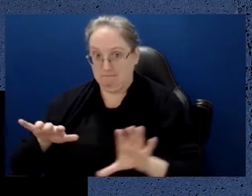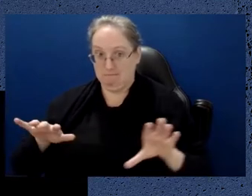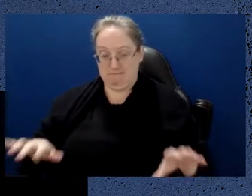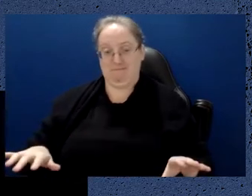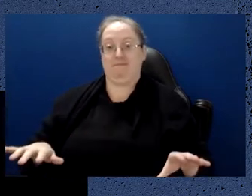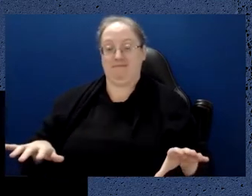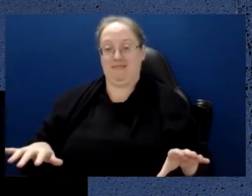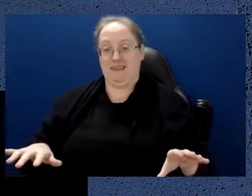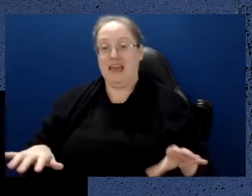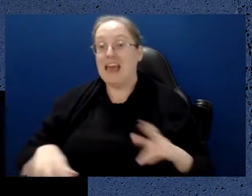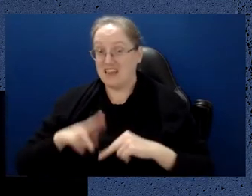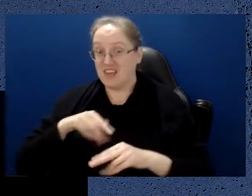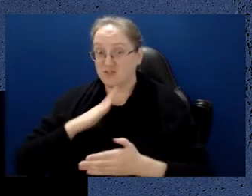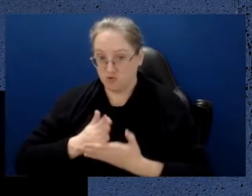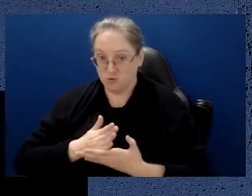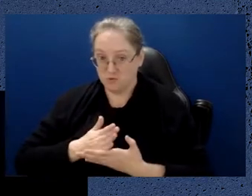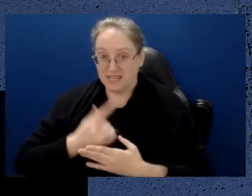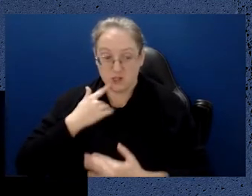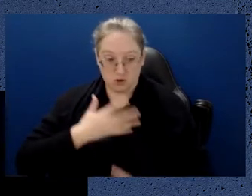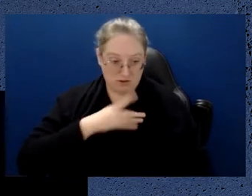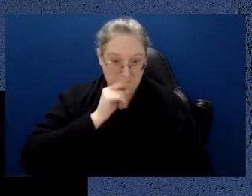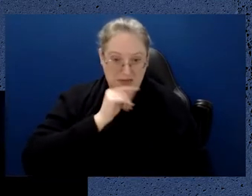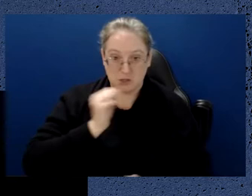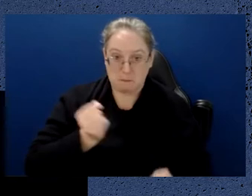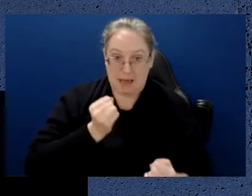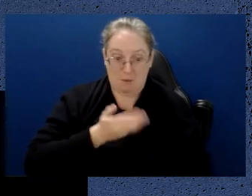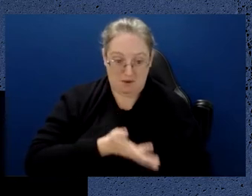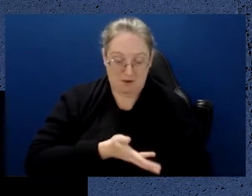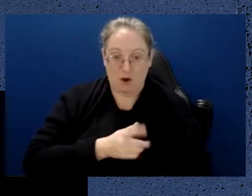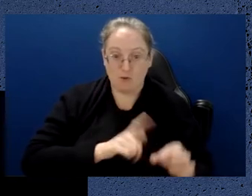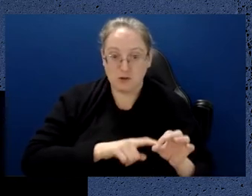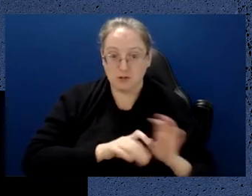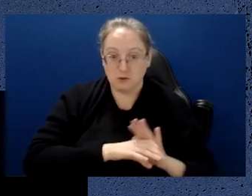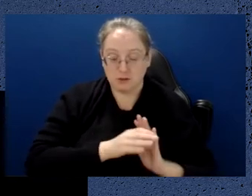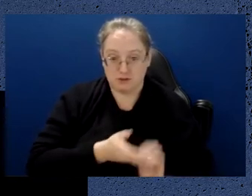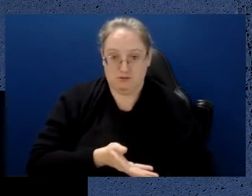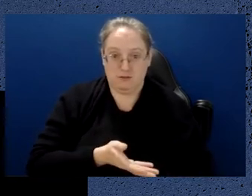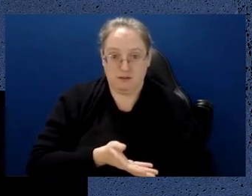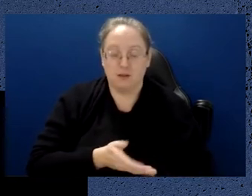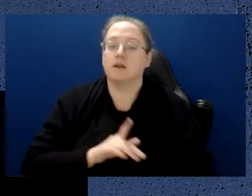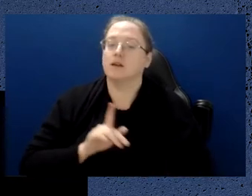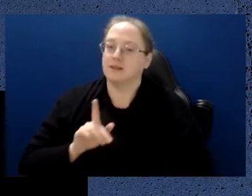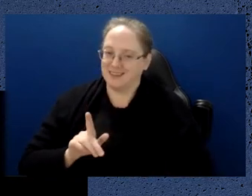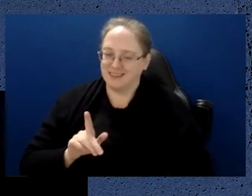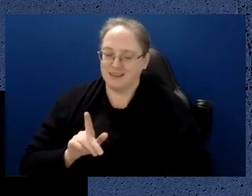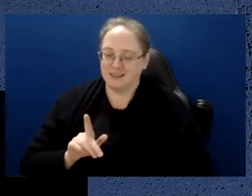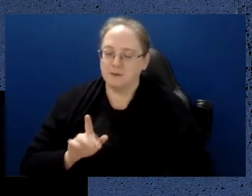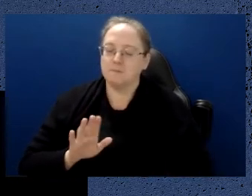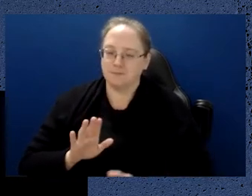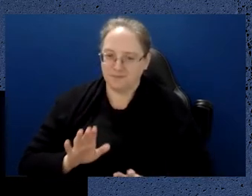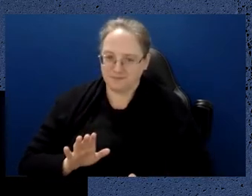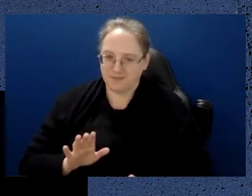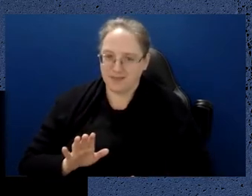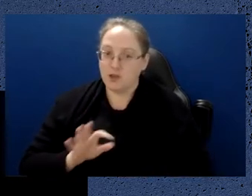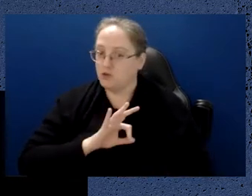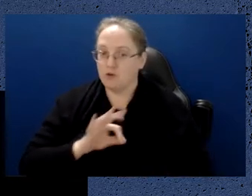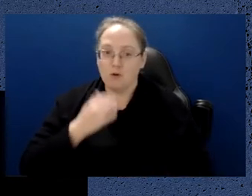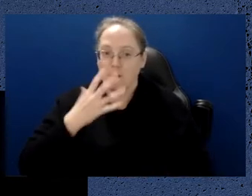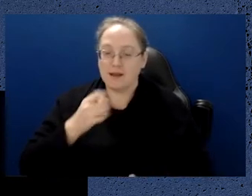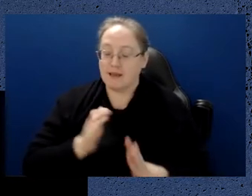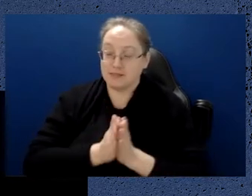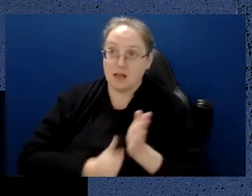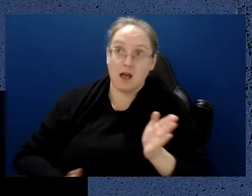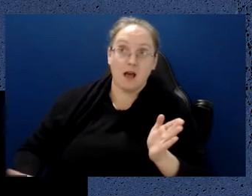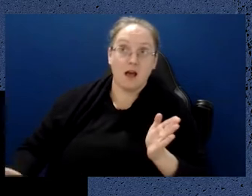of the potential power of quantum computers. Of course, you don't always get such an improvement in speed